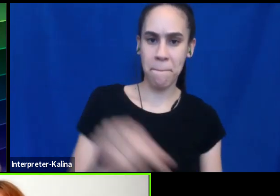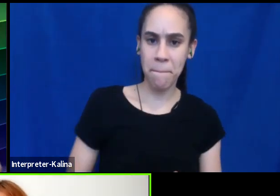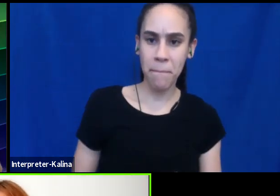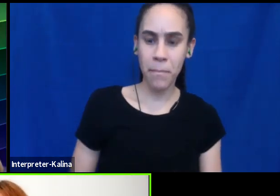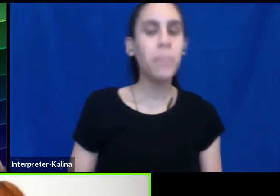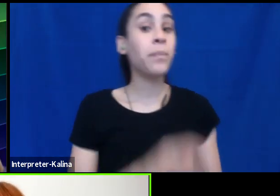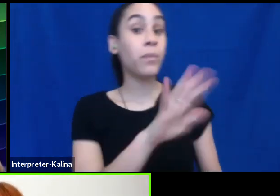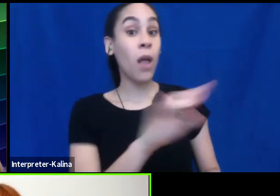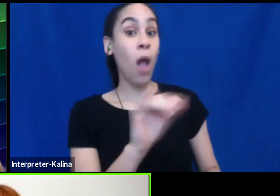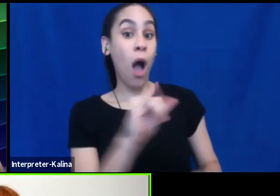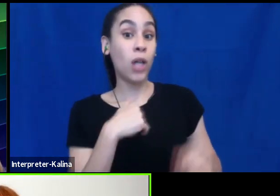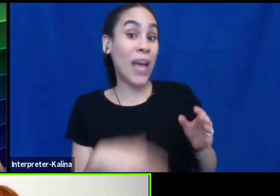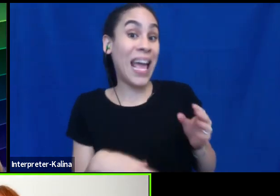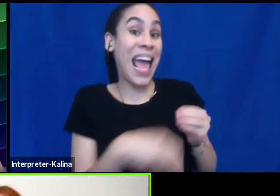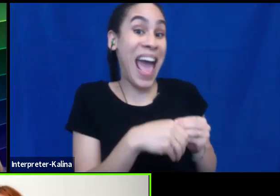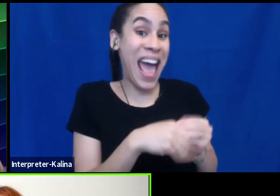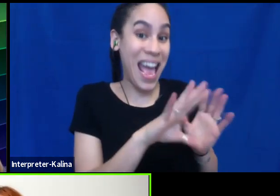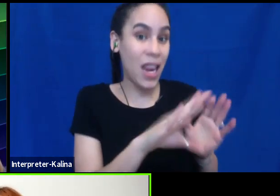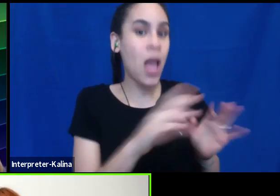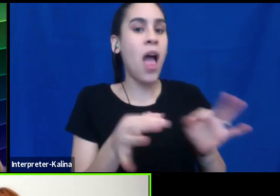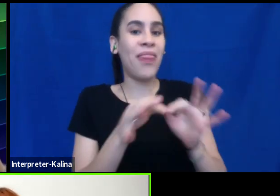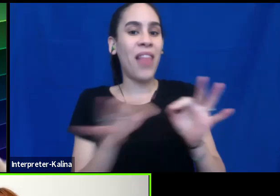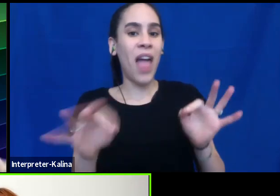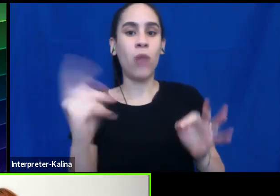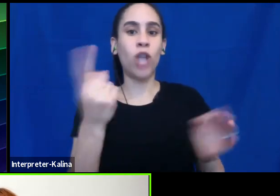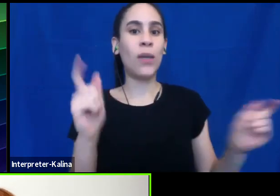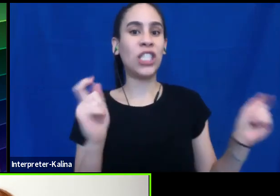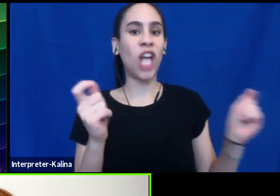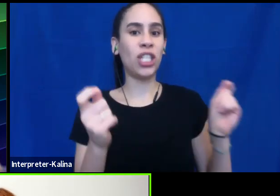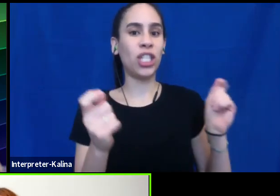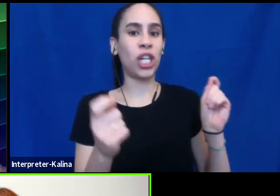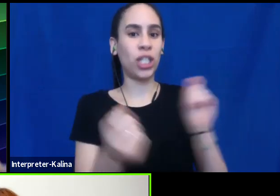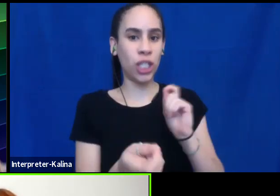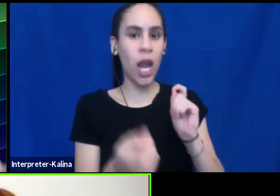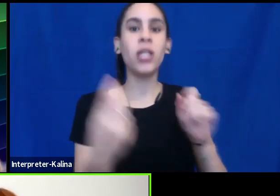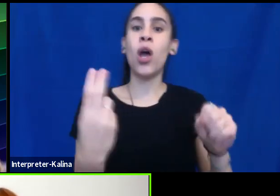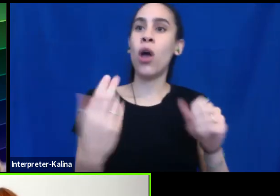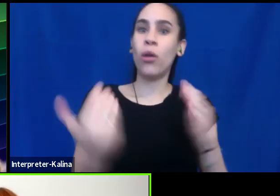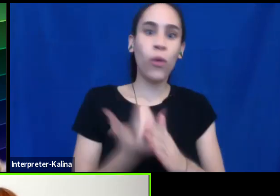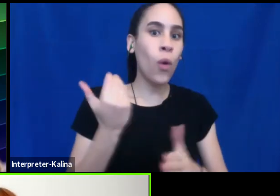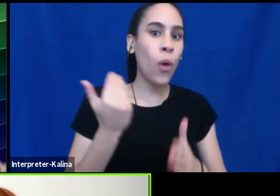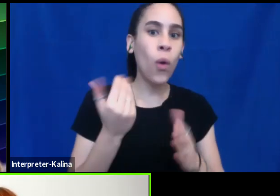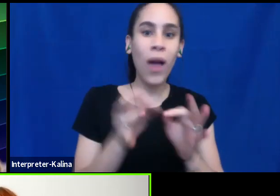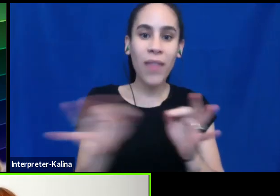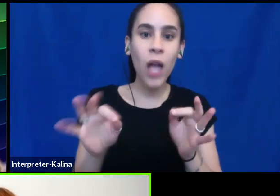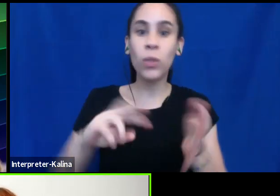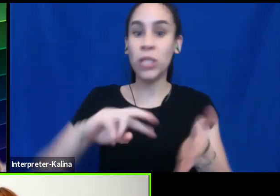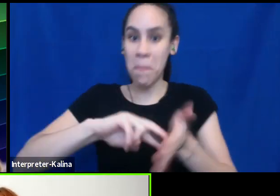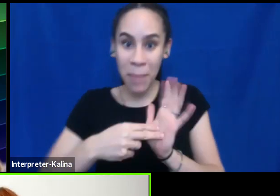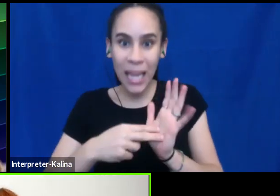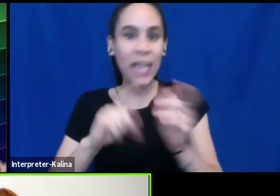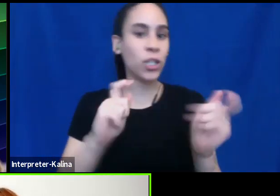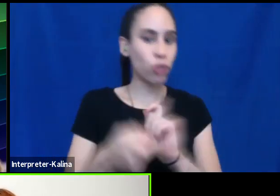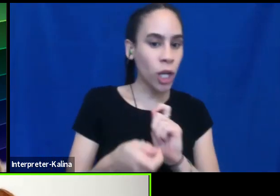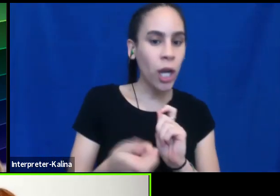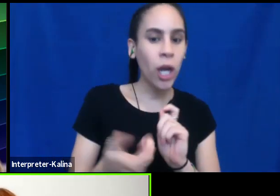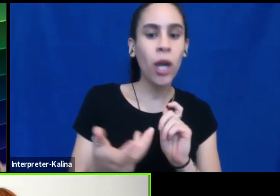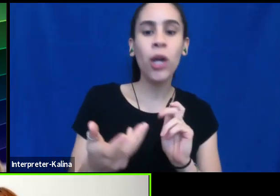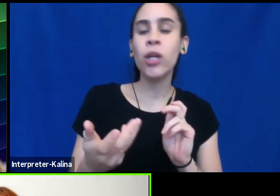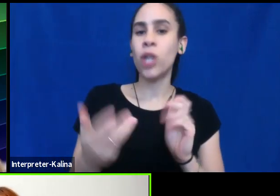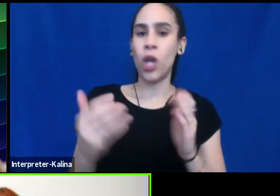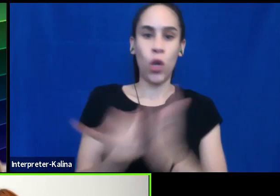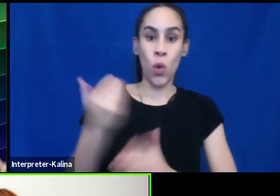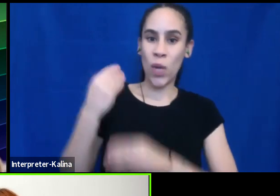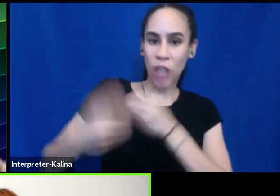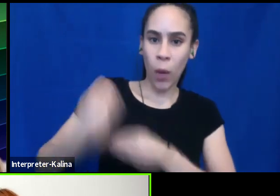just, just to add to that, the language is always changing too. There's always new language, the meaning, meanings of language changes as new generations